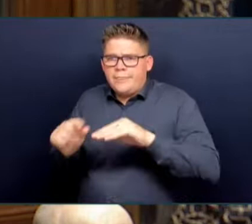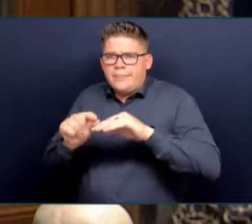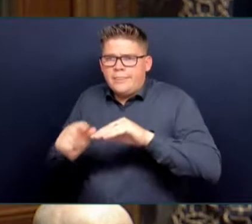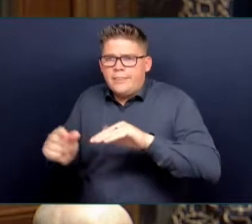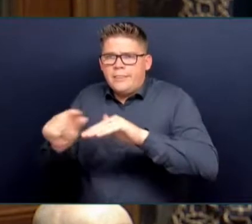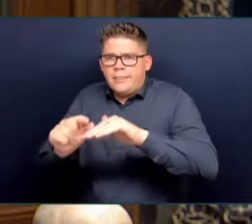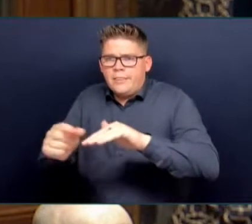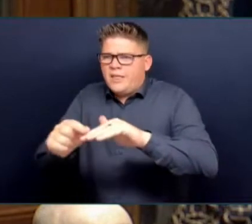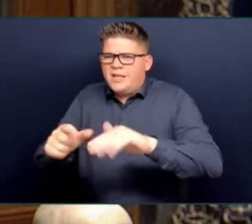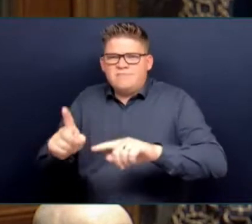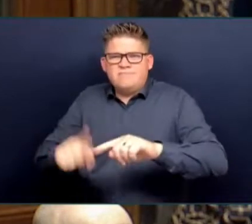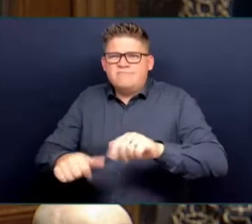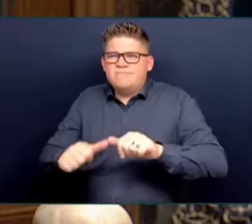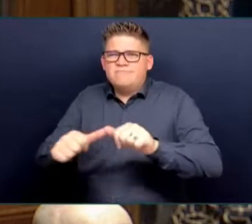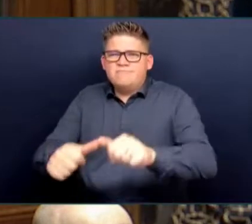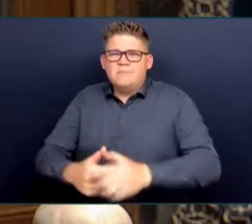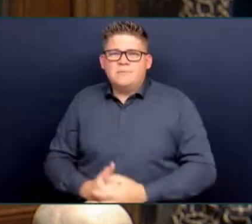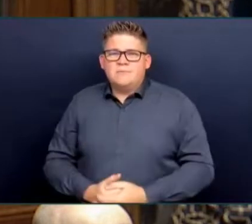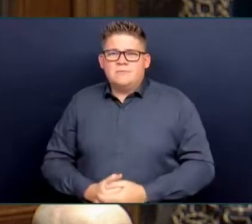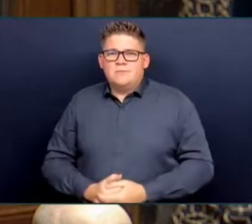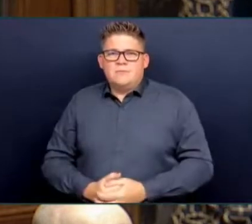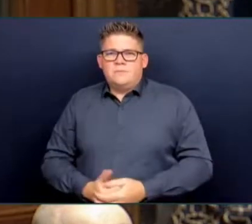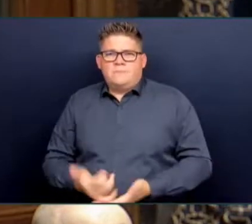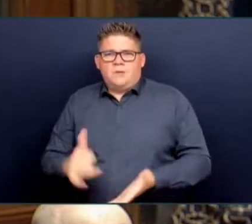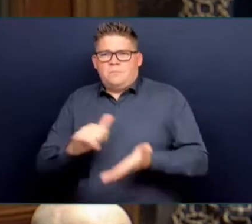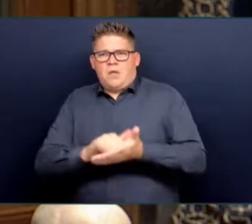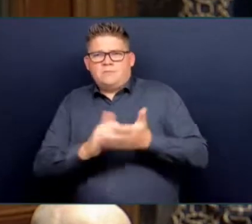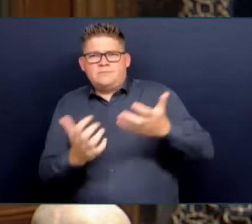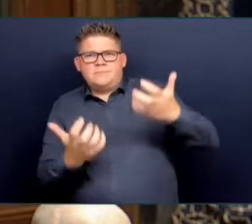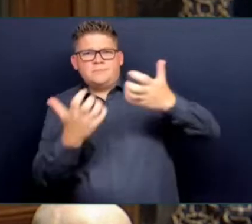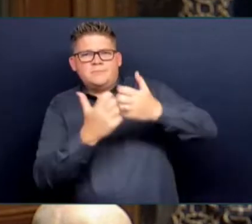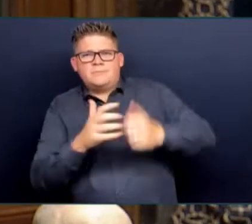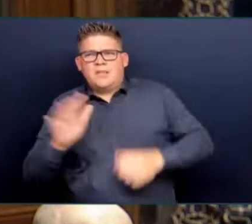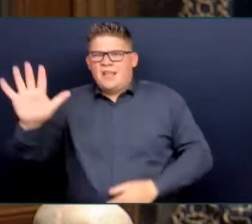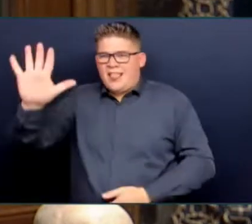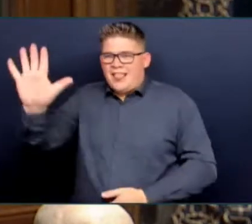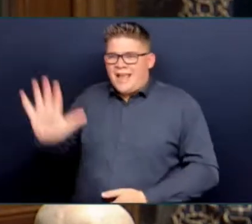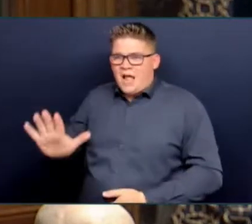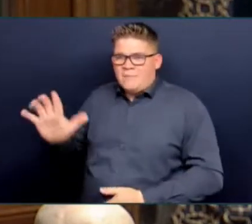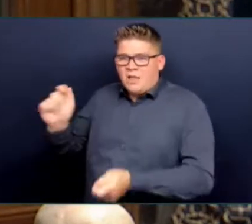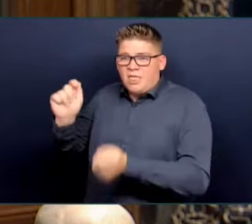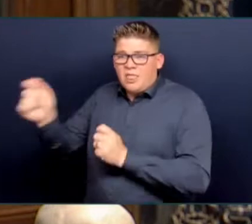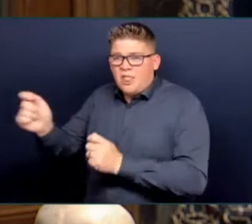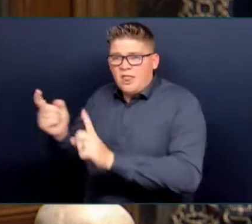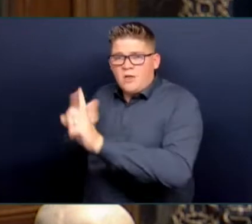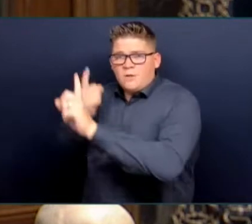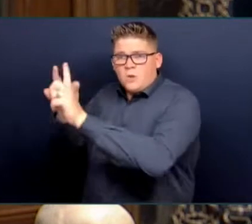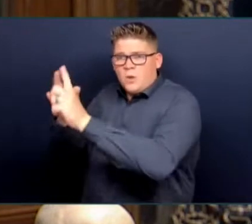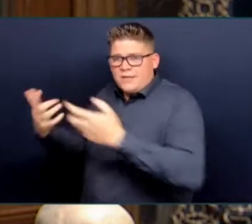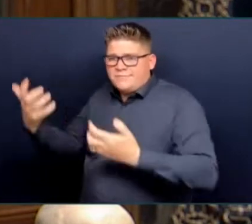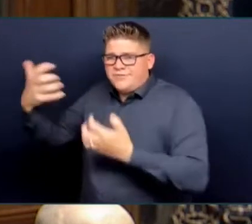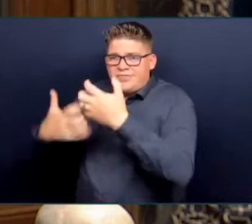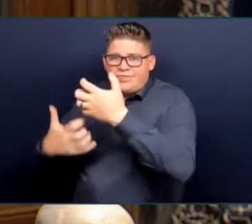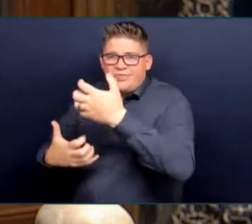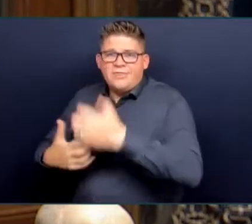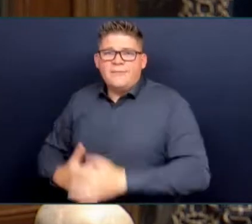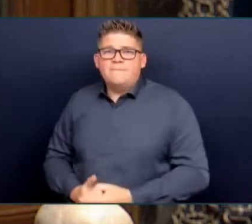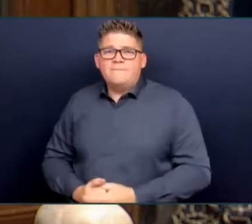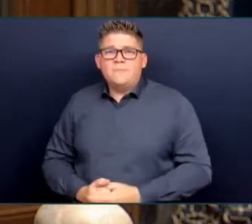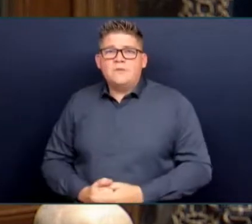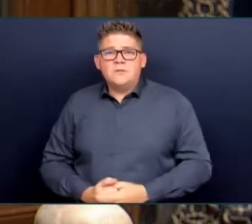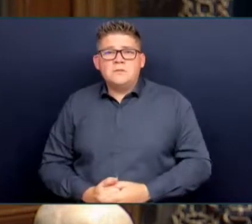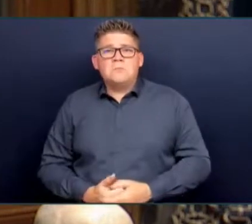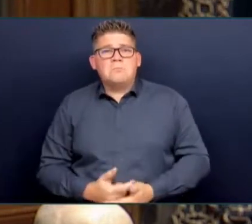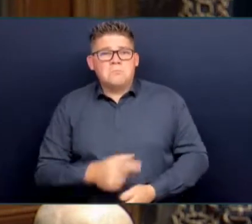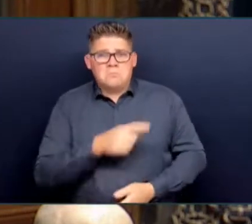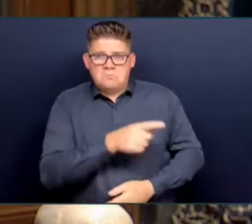This seems like a pretty clear statement, Honourable Speaker. But I would like to get it on the record in the House, through you,